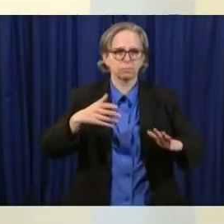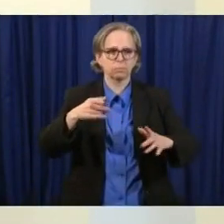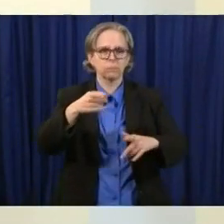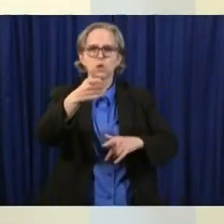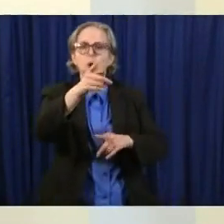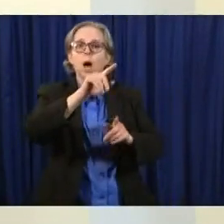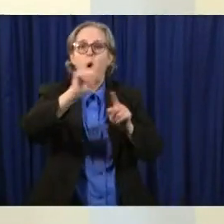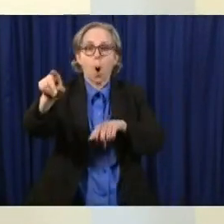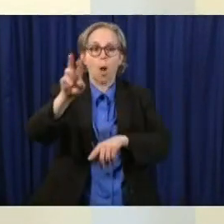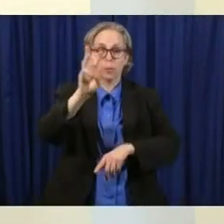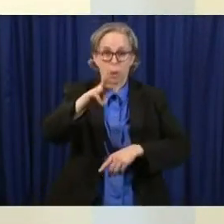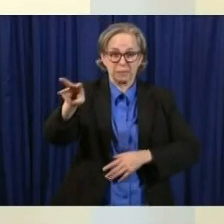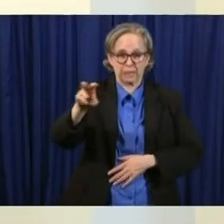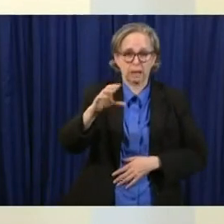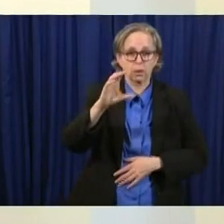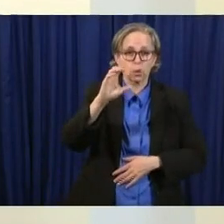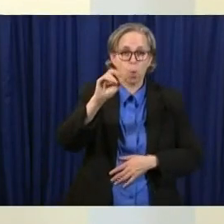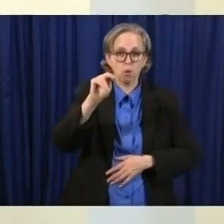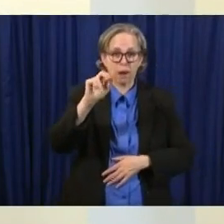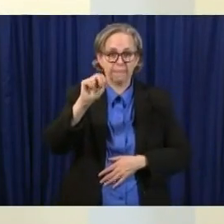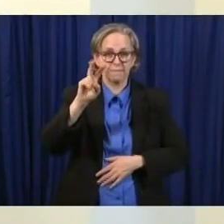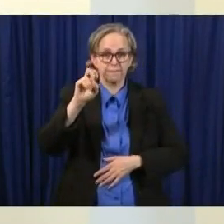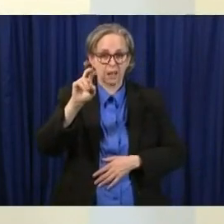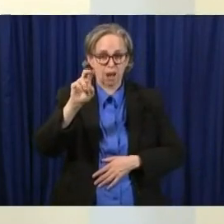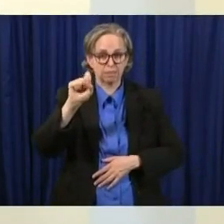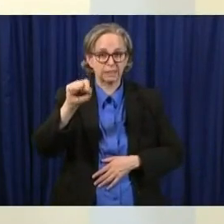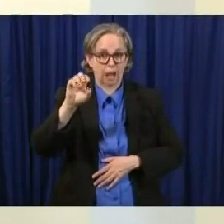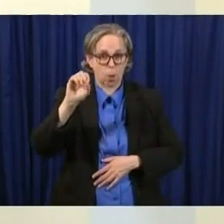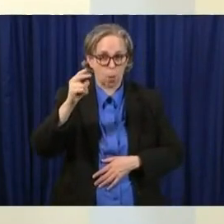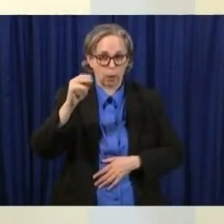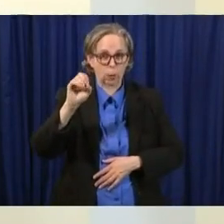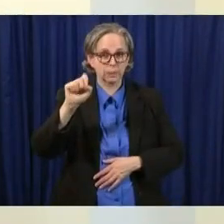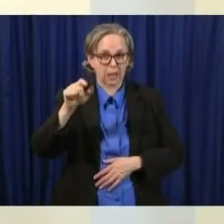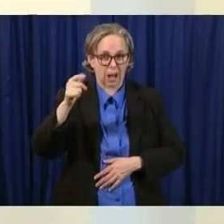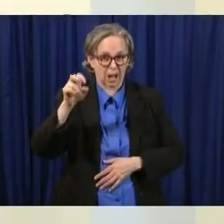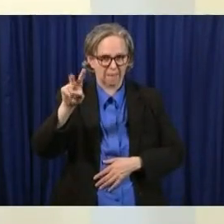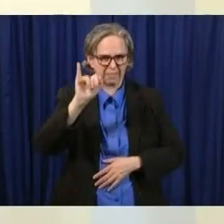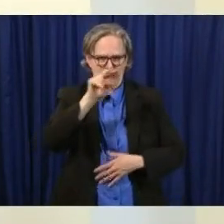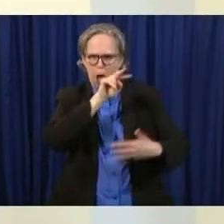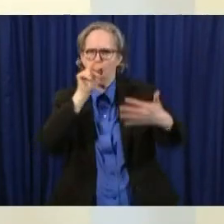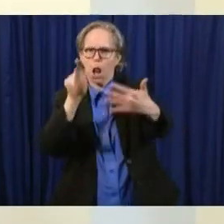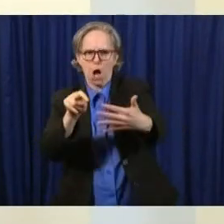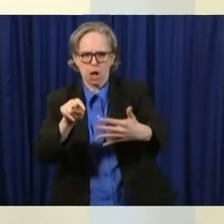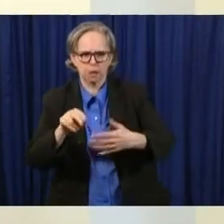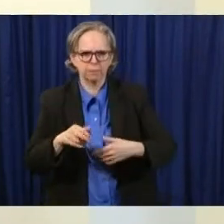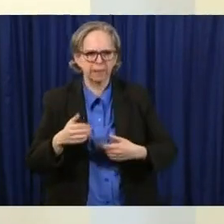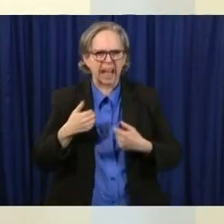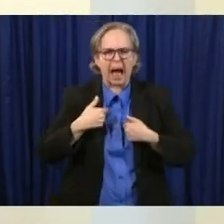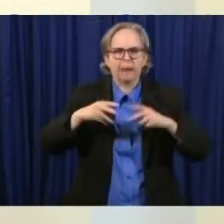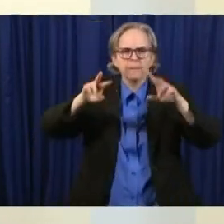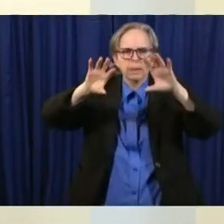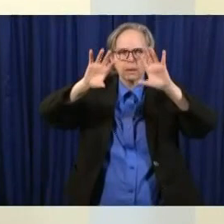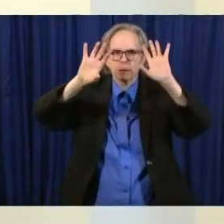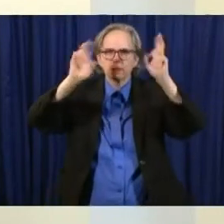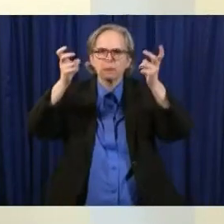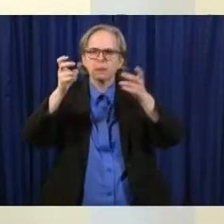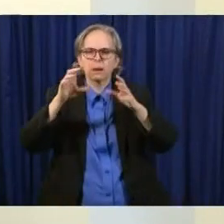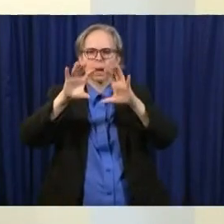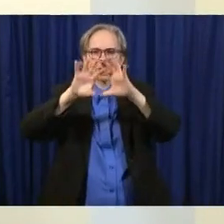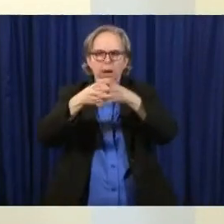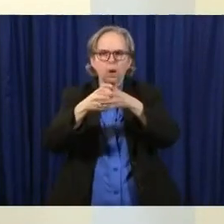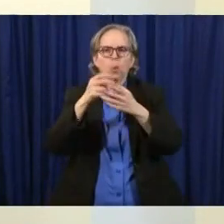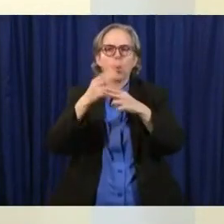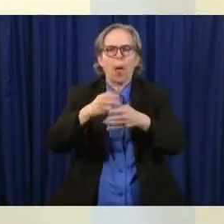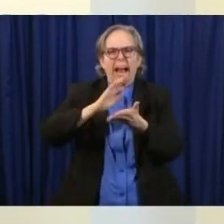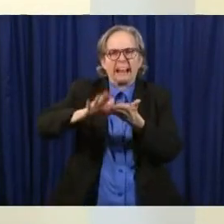cleaning guidance and there's some um other sources that you can go in more detail especially if you're in a sort